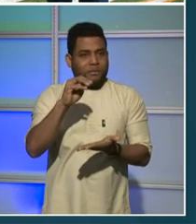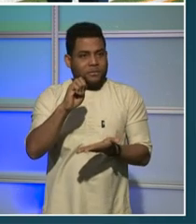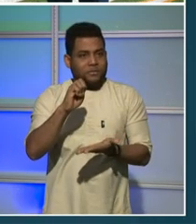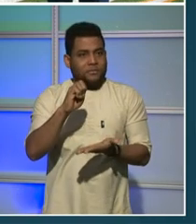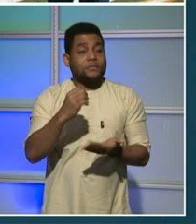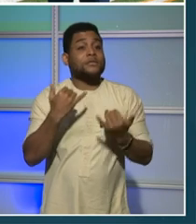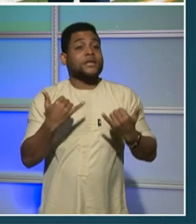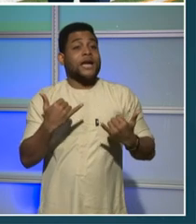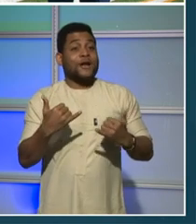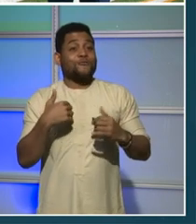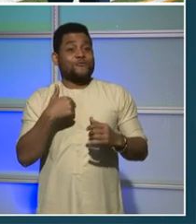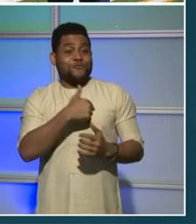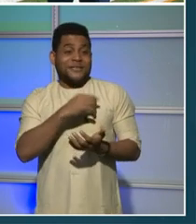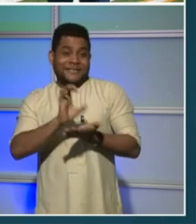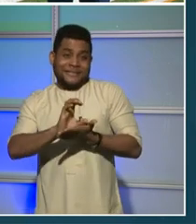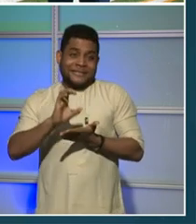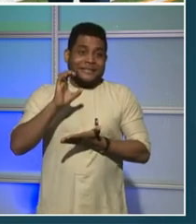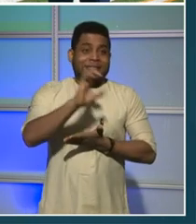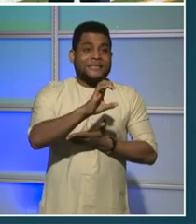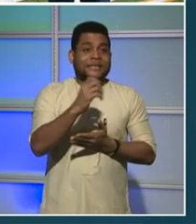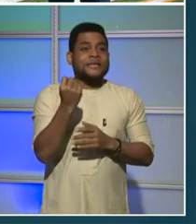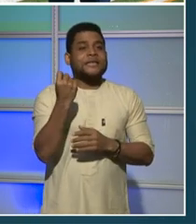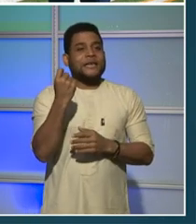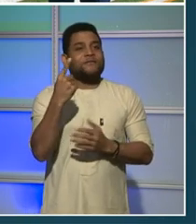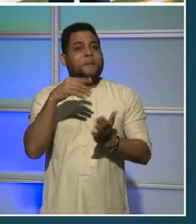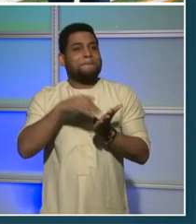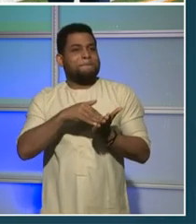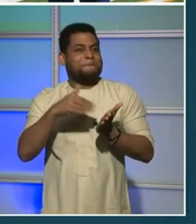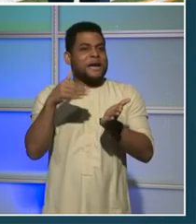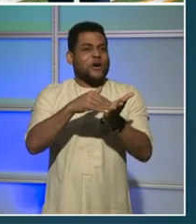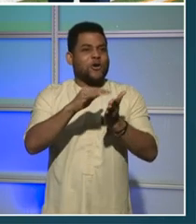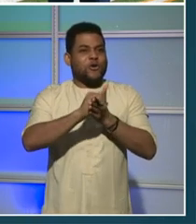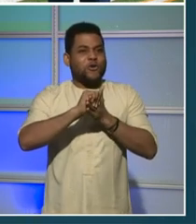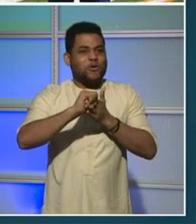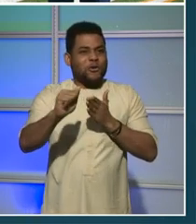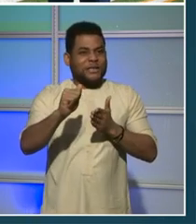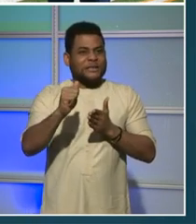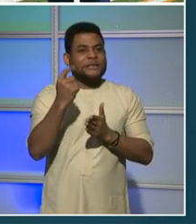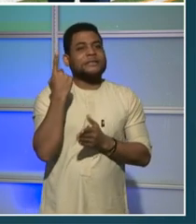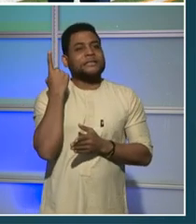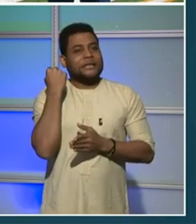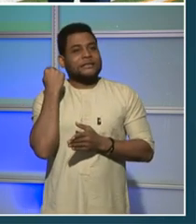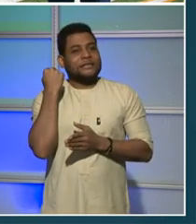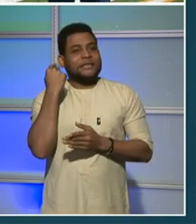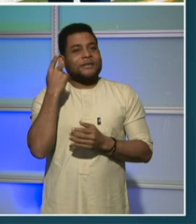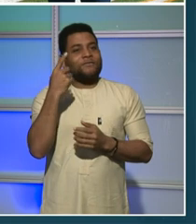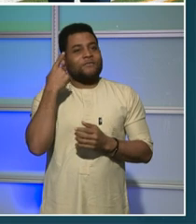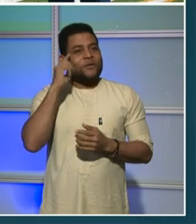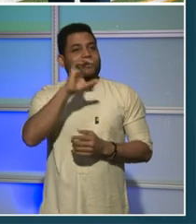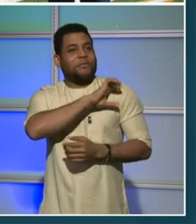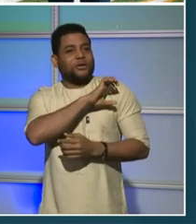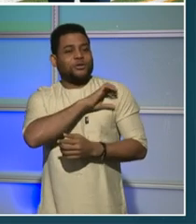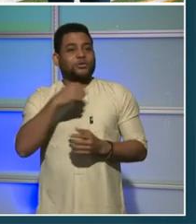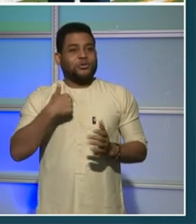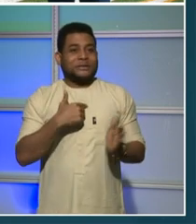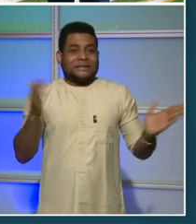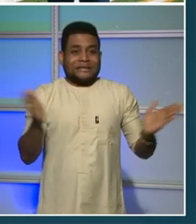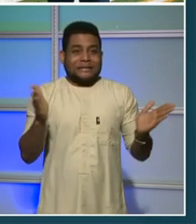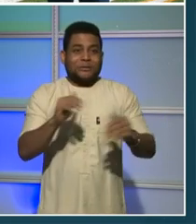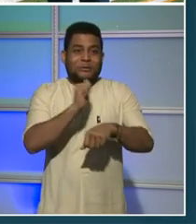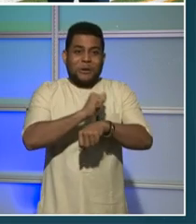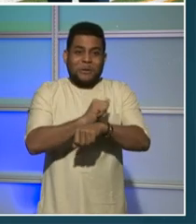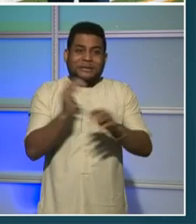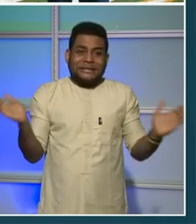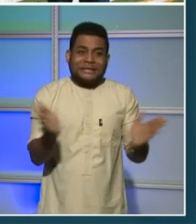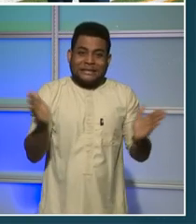investment in funding for resources last fiscal year for our police, and we need to keep that momentum. Currently